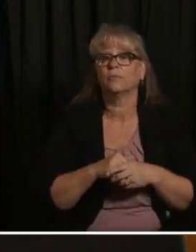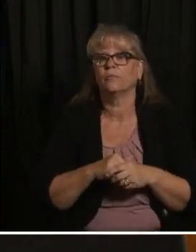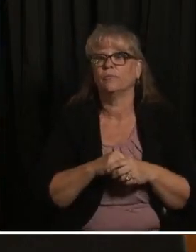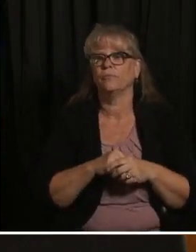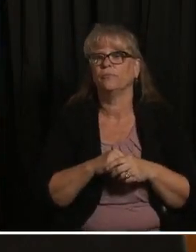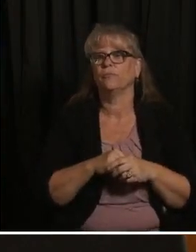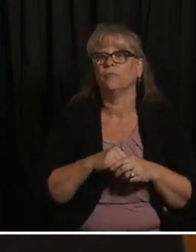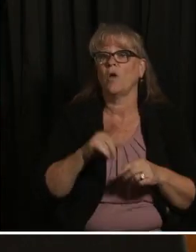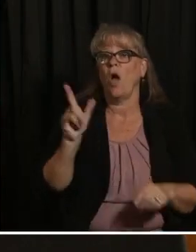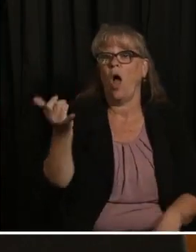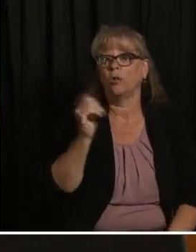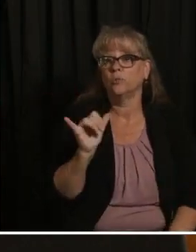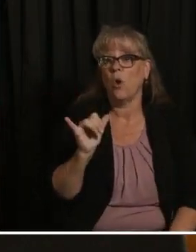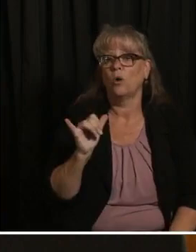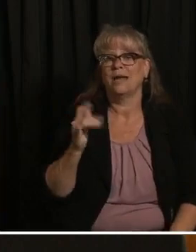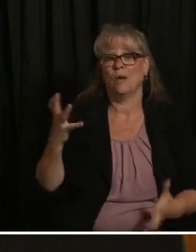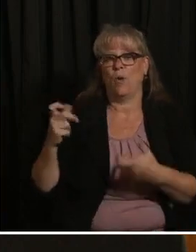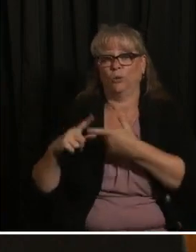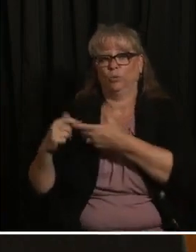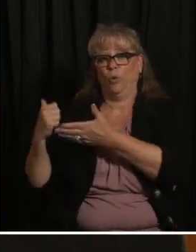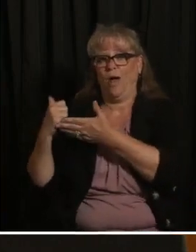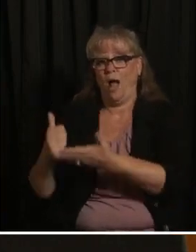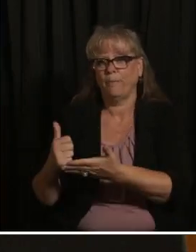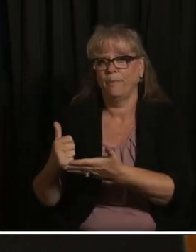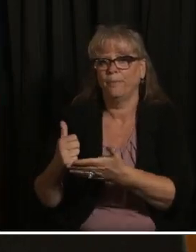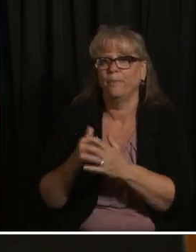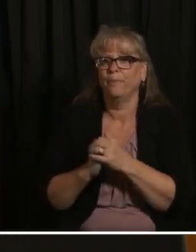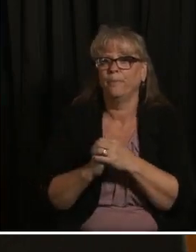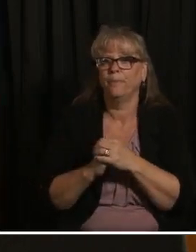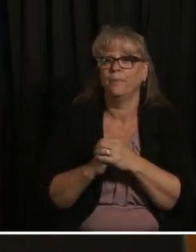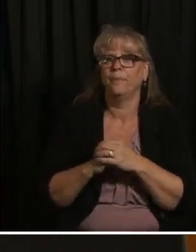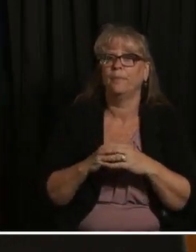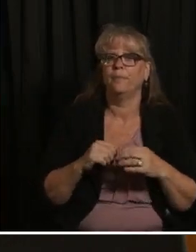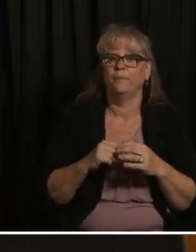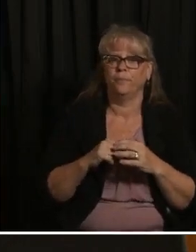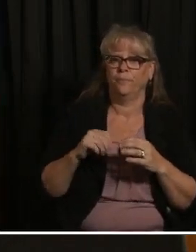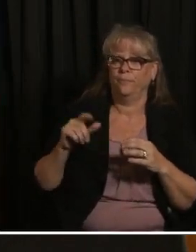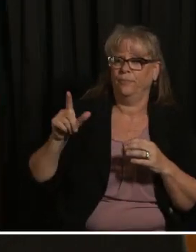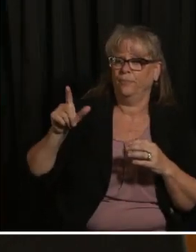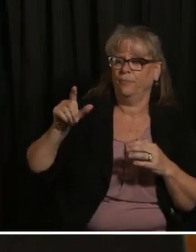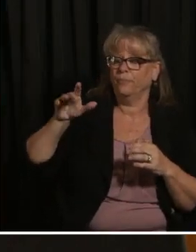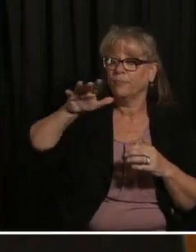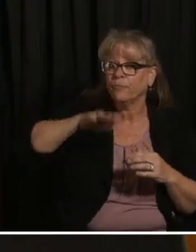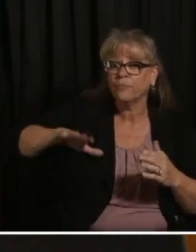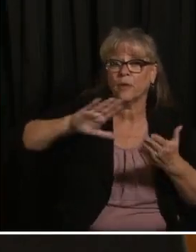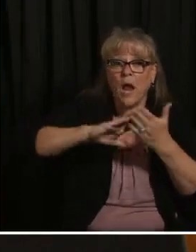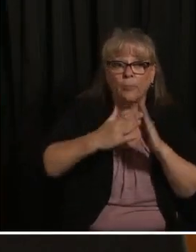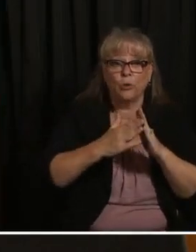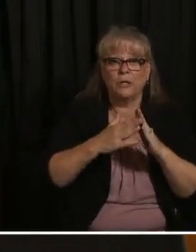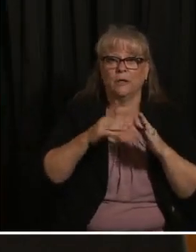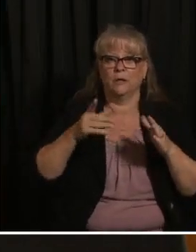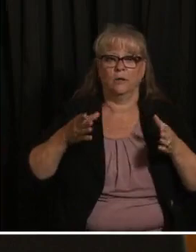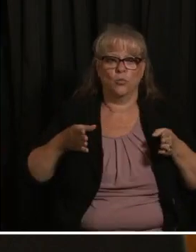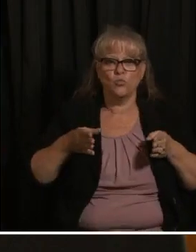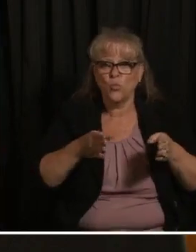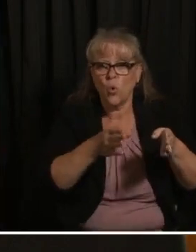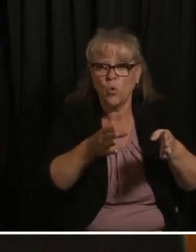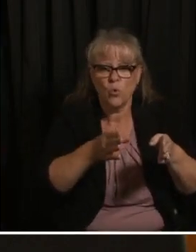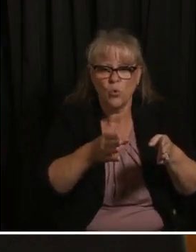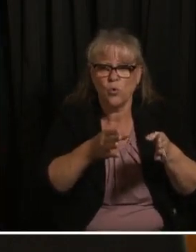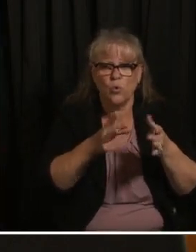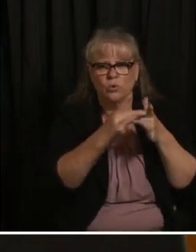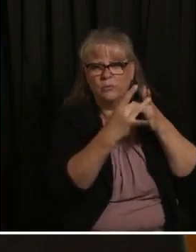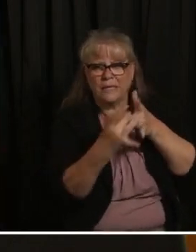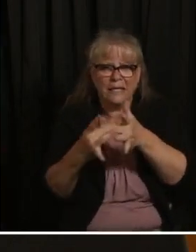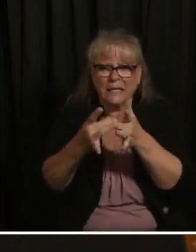helping to power the Colorado comeback for main street and rural businesses in his uh community uh we're going to reveal